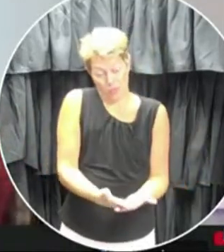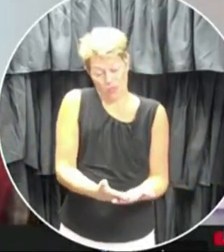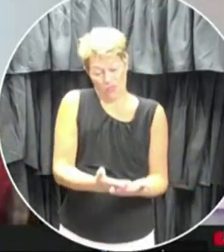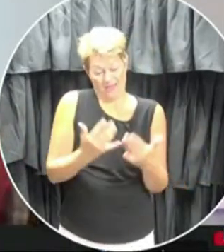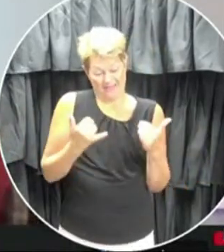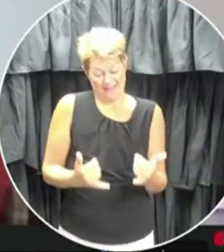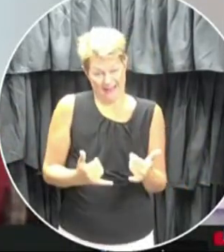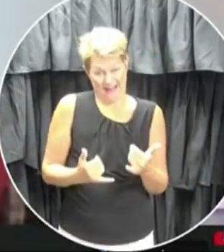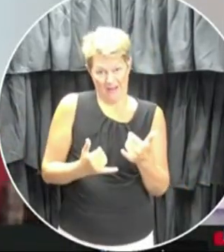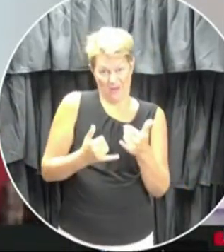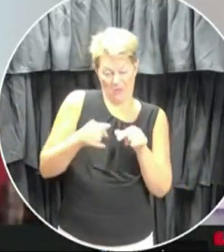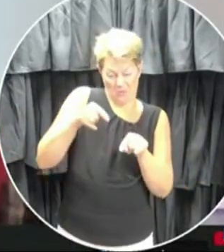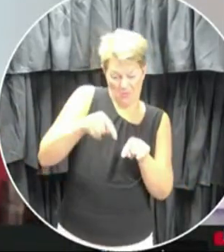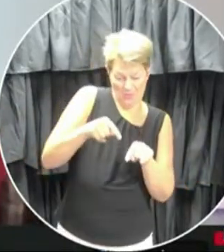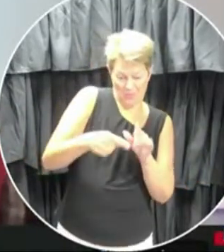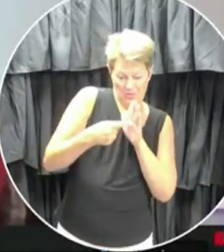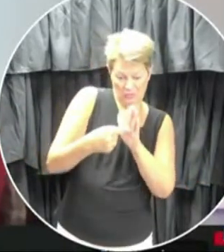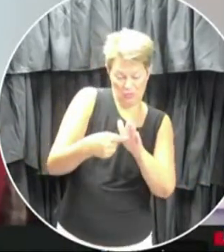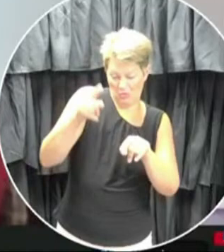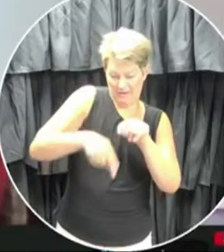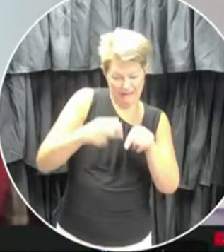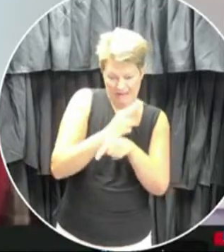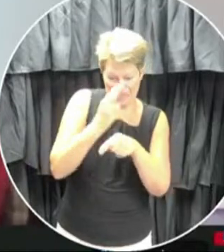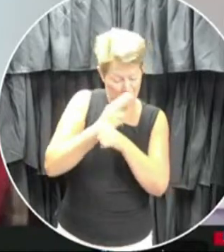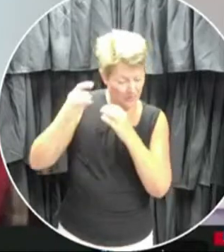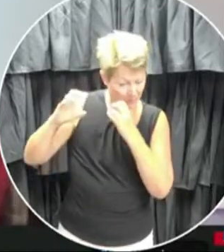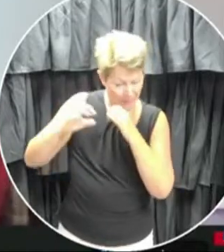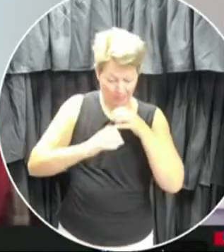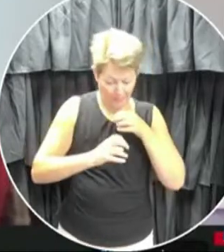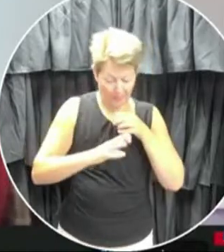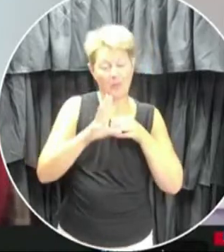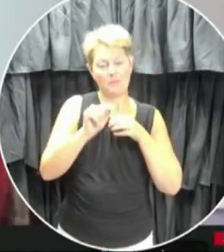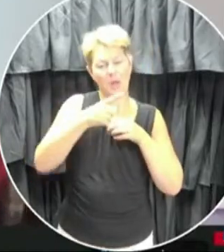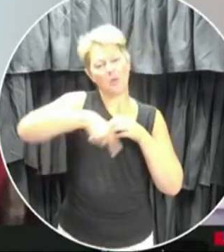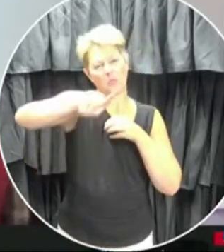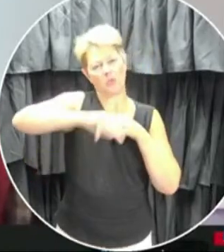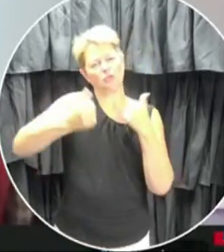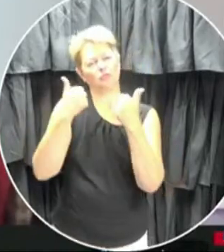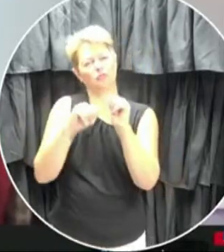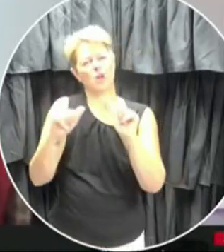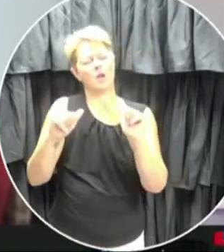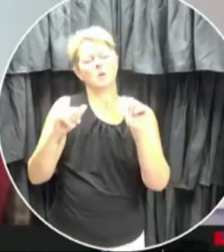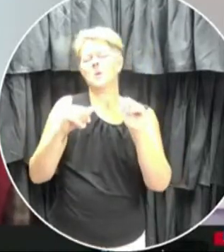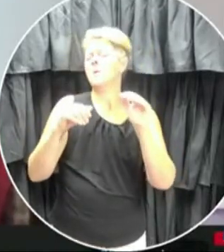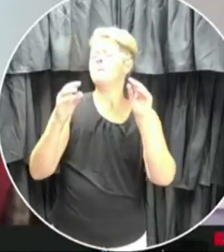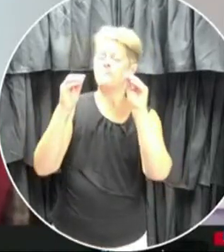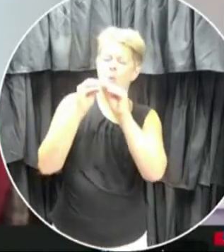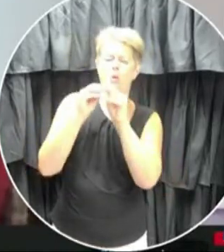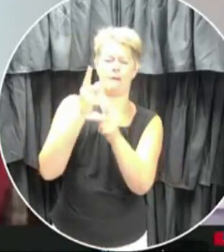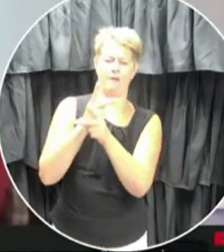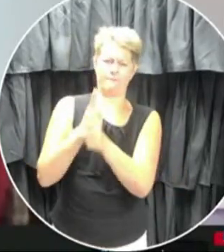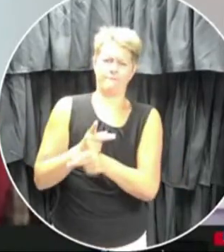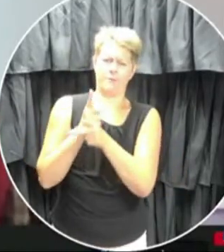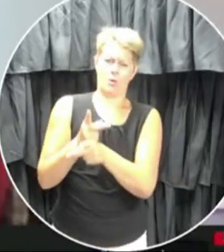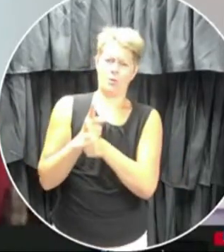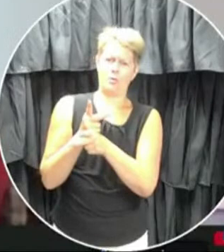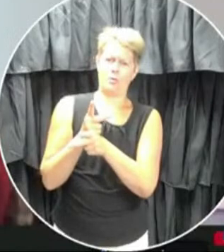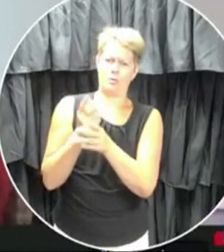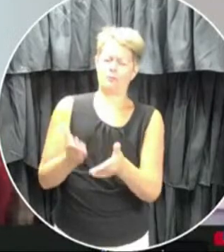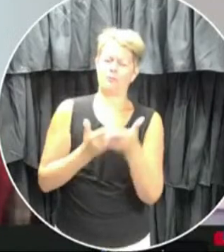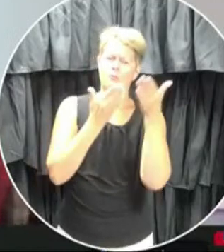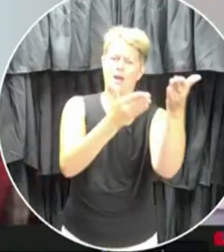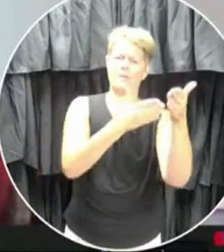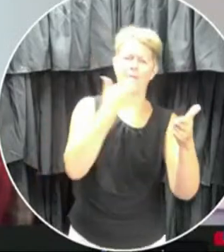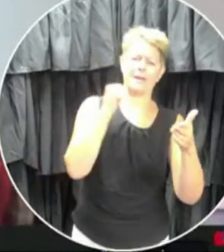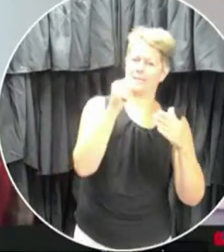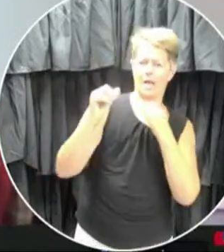this right now. And, and so we have aired on the side of caution, I guess, um, to, to make that recommendation.